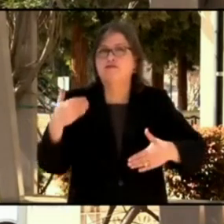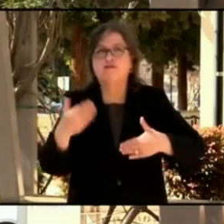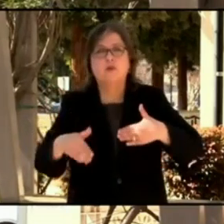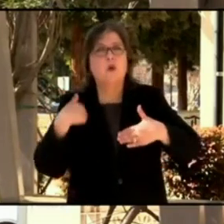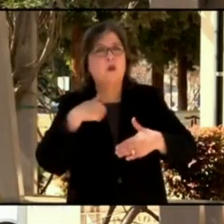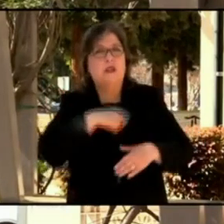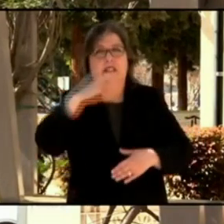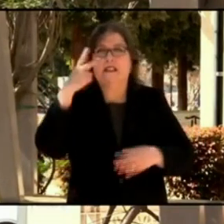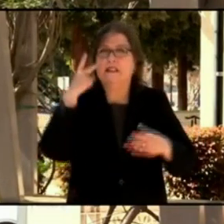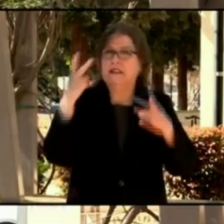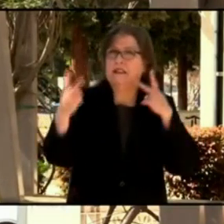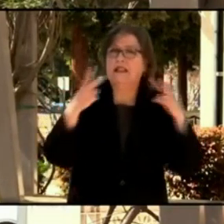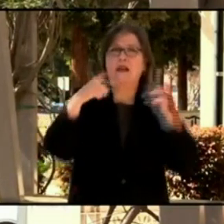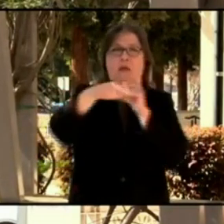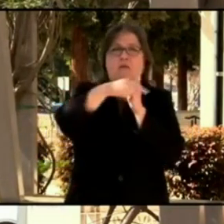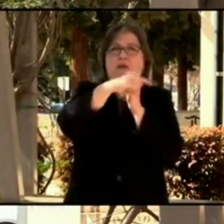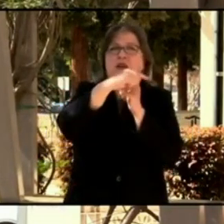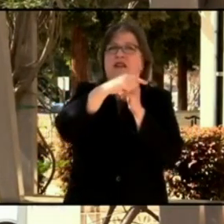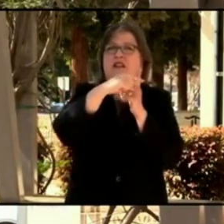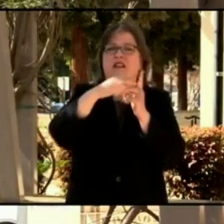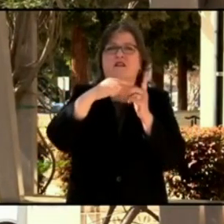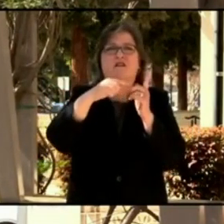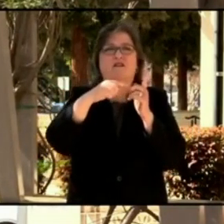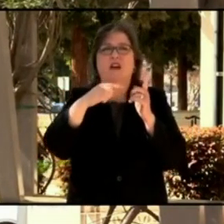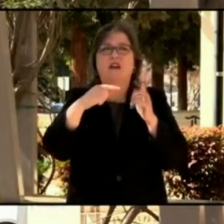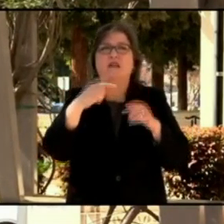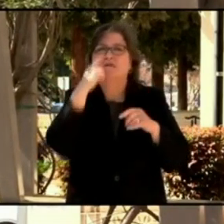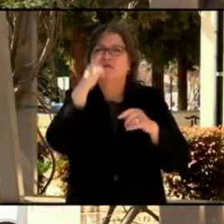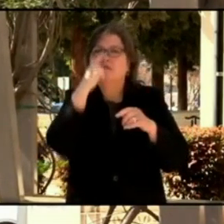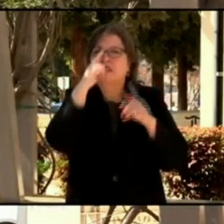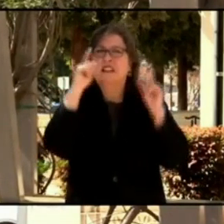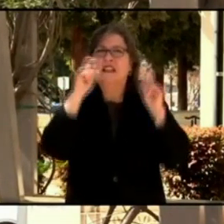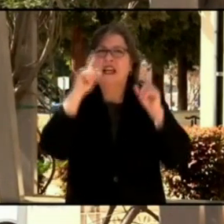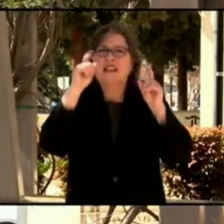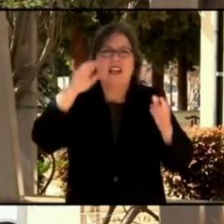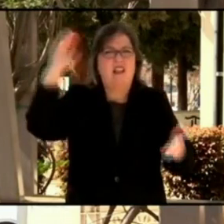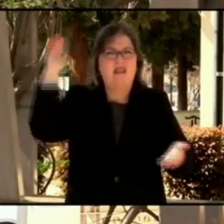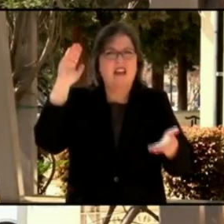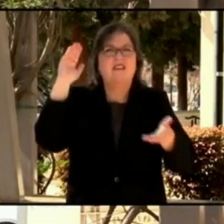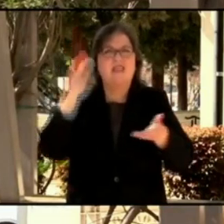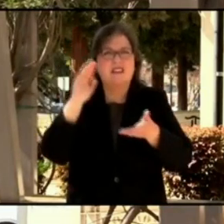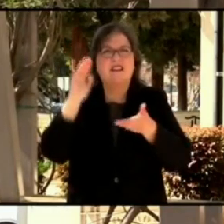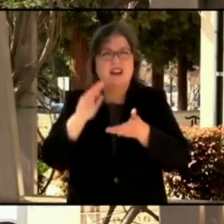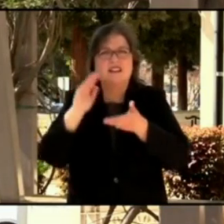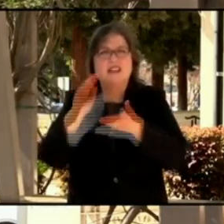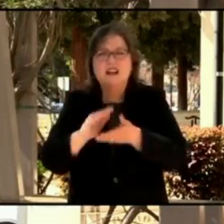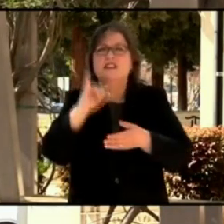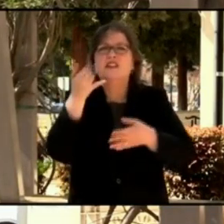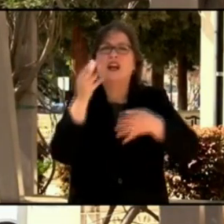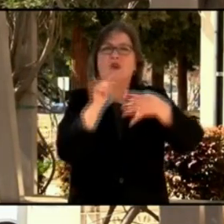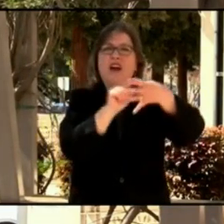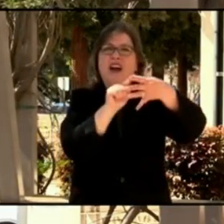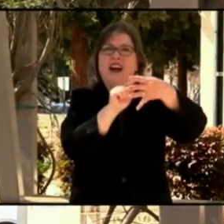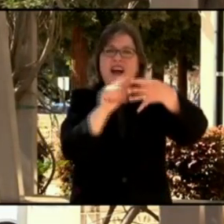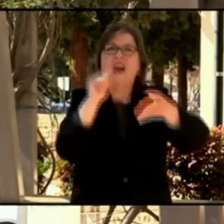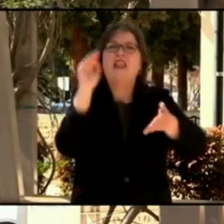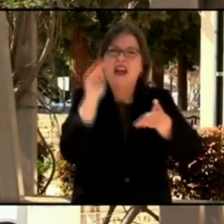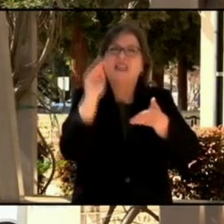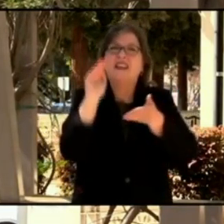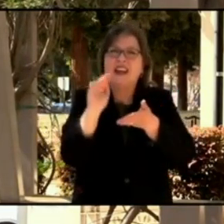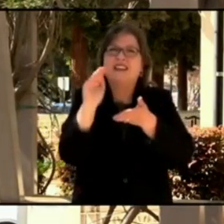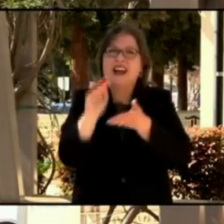positivity rates and case rates since the first week in January. We are now seeing our case rates flatten